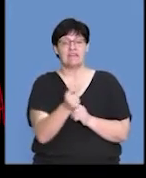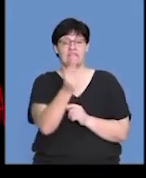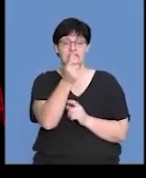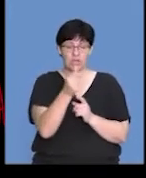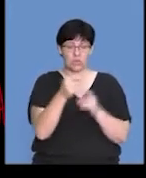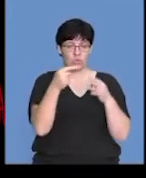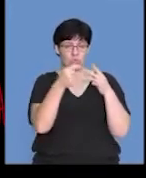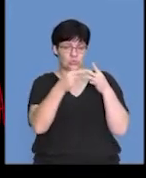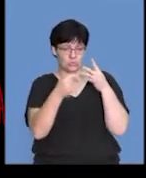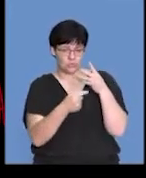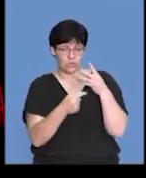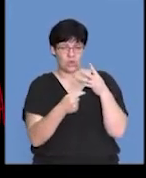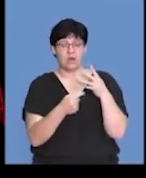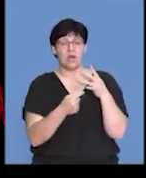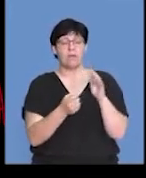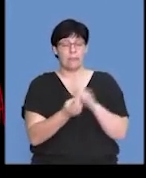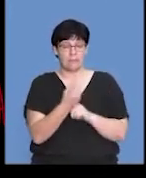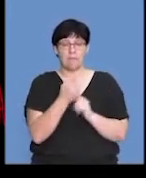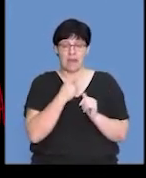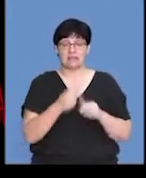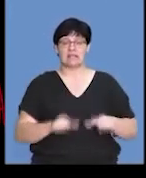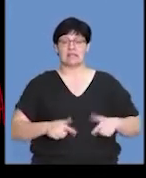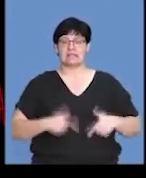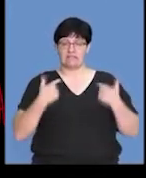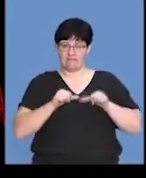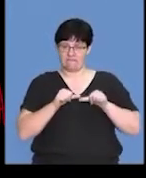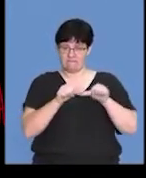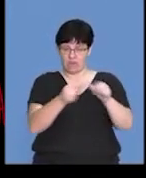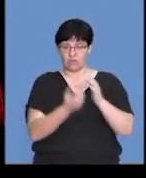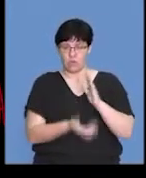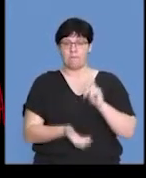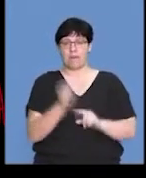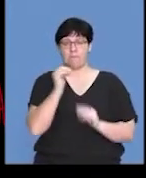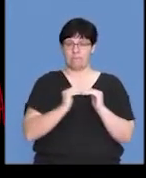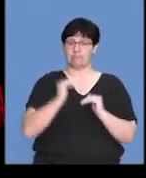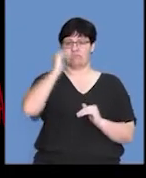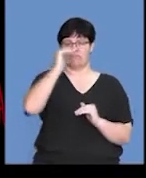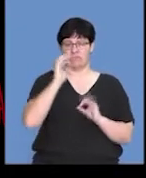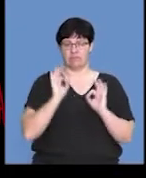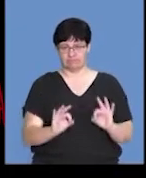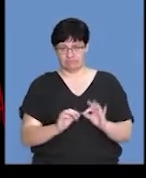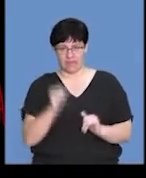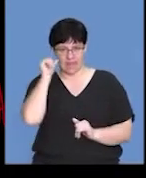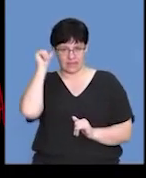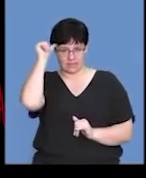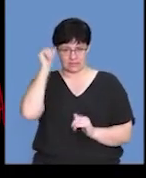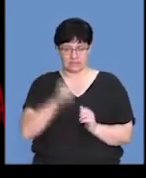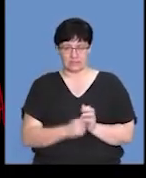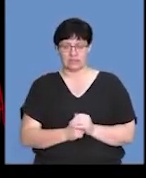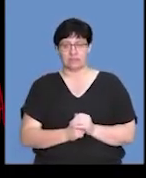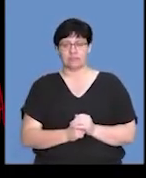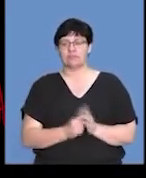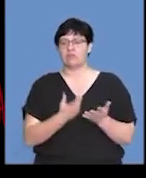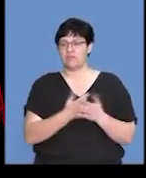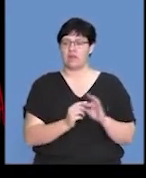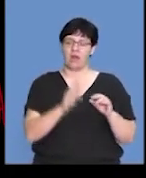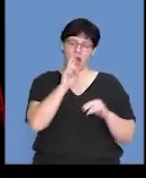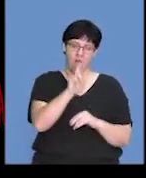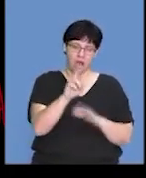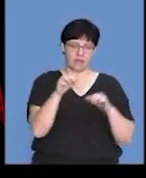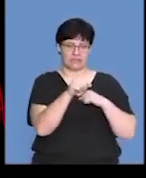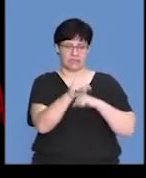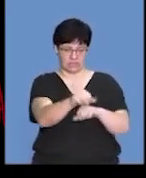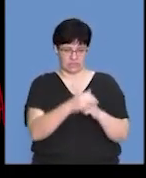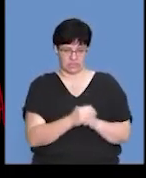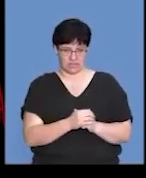offsprings produced, but they have a great chance of surviving to reaching adulthood. On the other hand, we have the R-strategy,